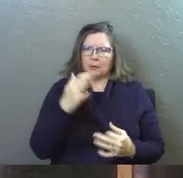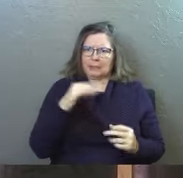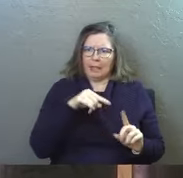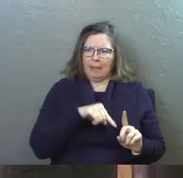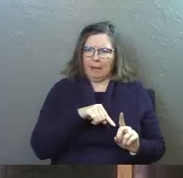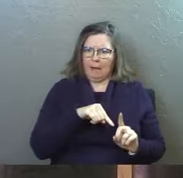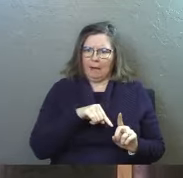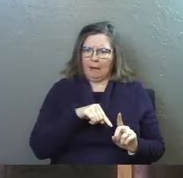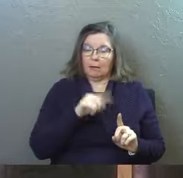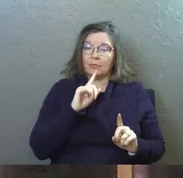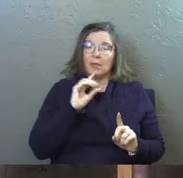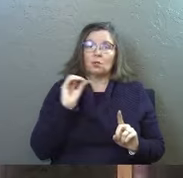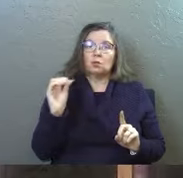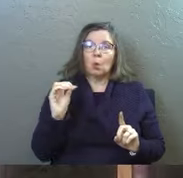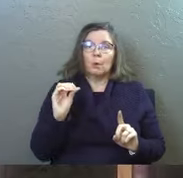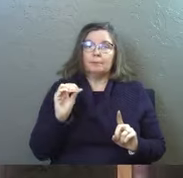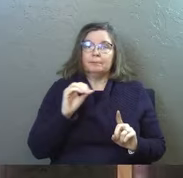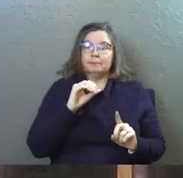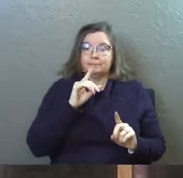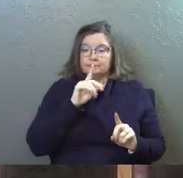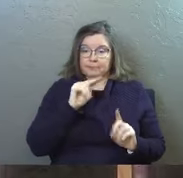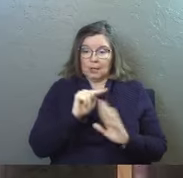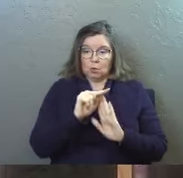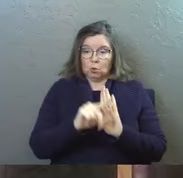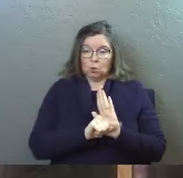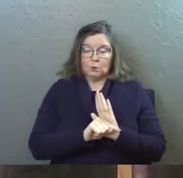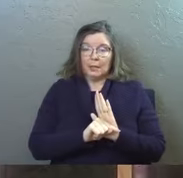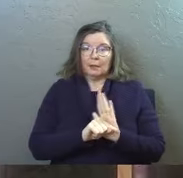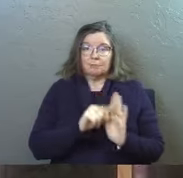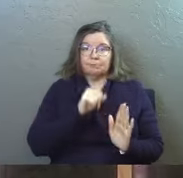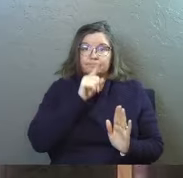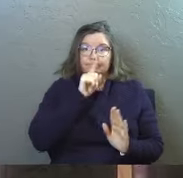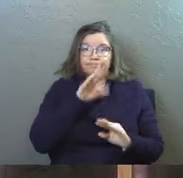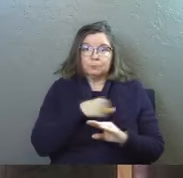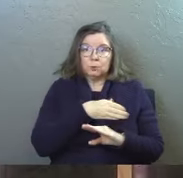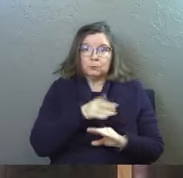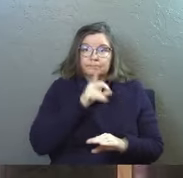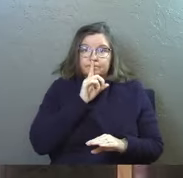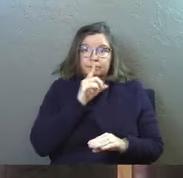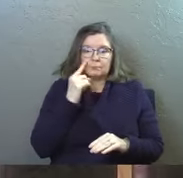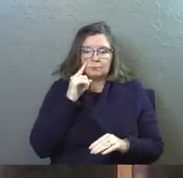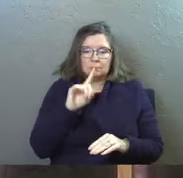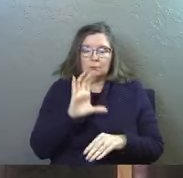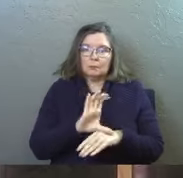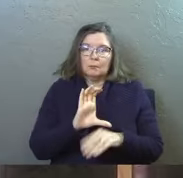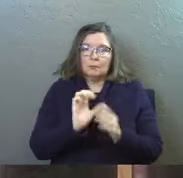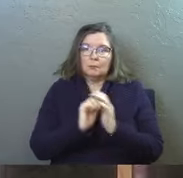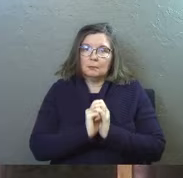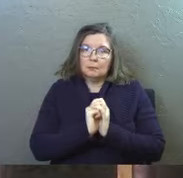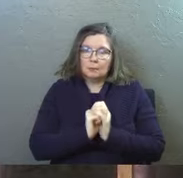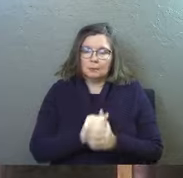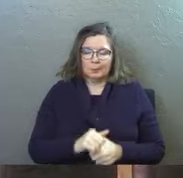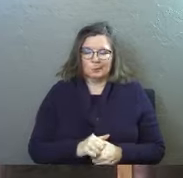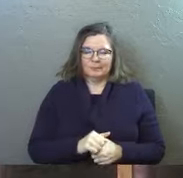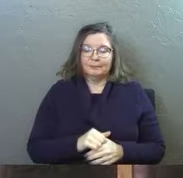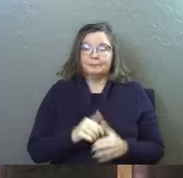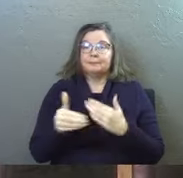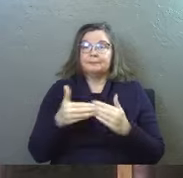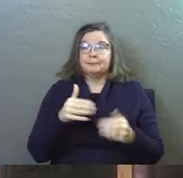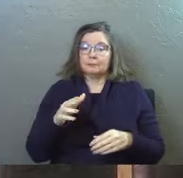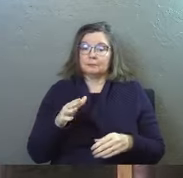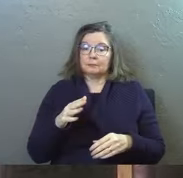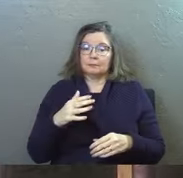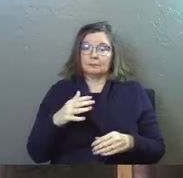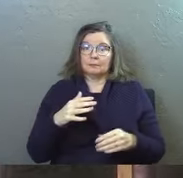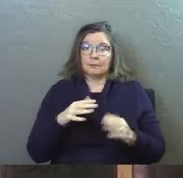there is because there is no reference to musical instruments being used in the New Testament for church worship even though